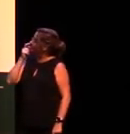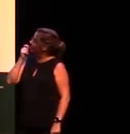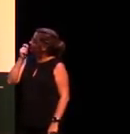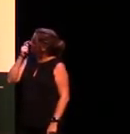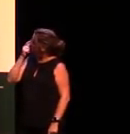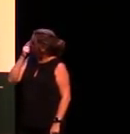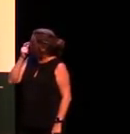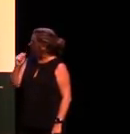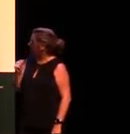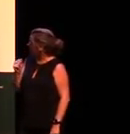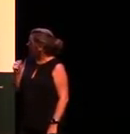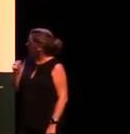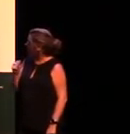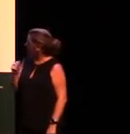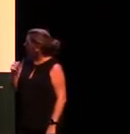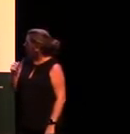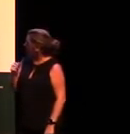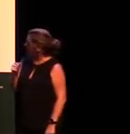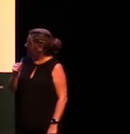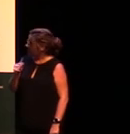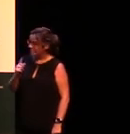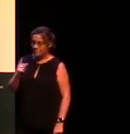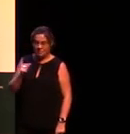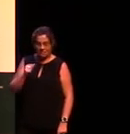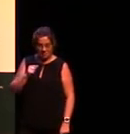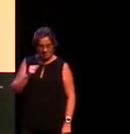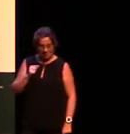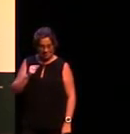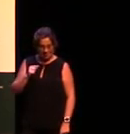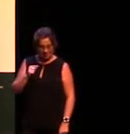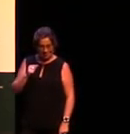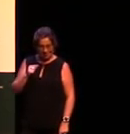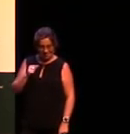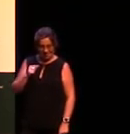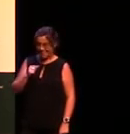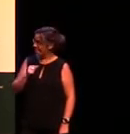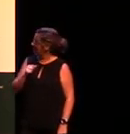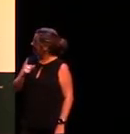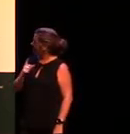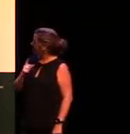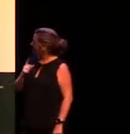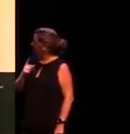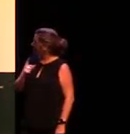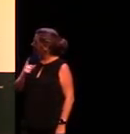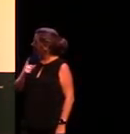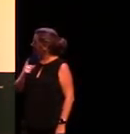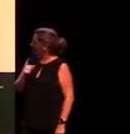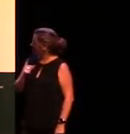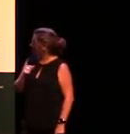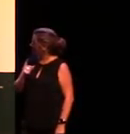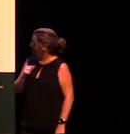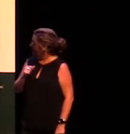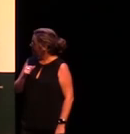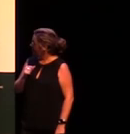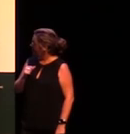resting lying on its side in part shade during the heat of the day and the movement of the dappled light on its fur gives it the